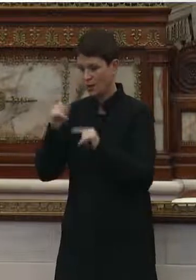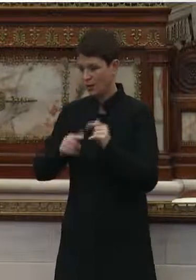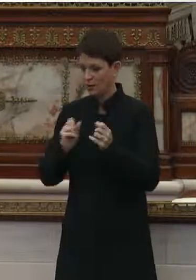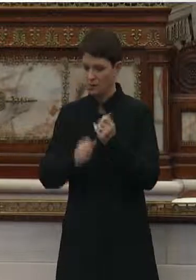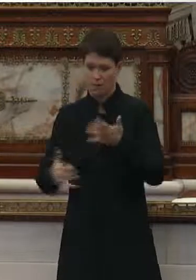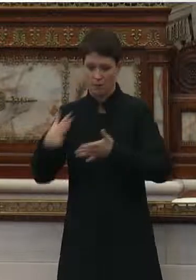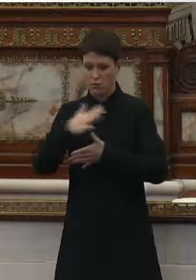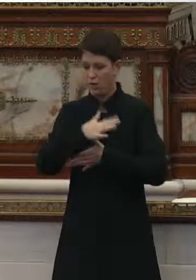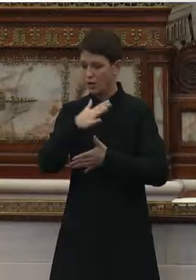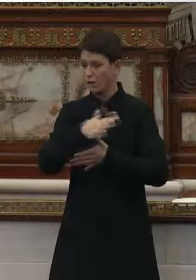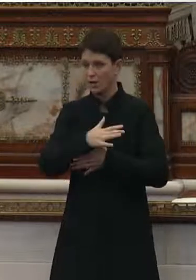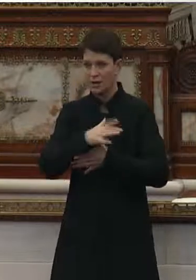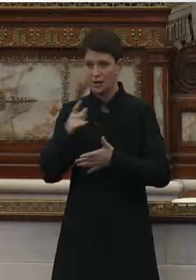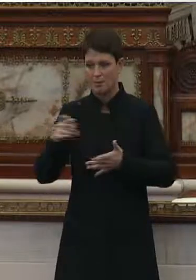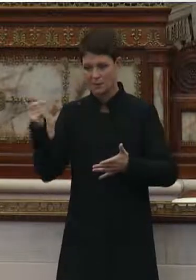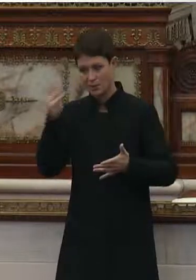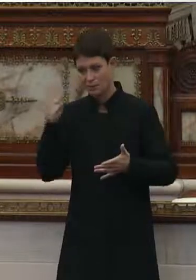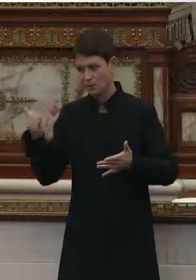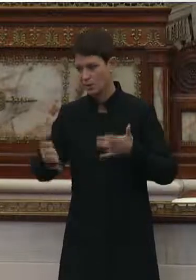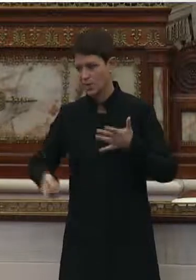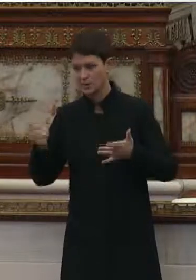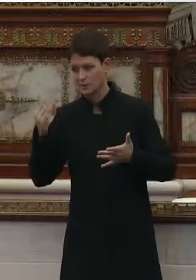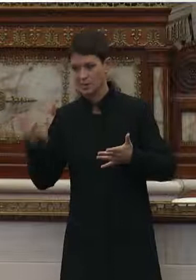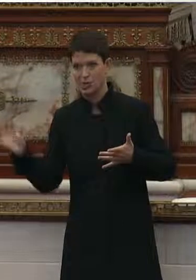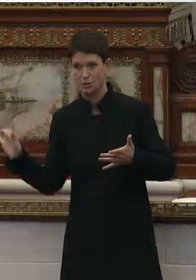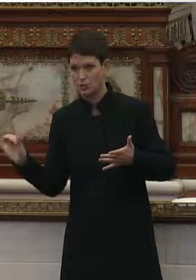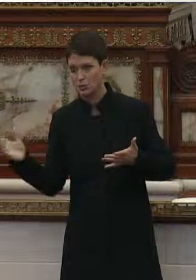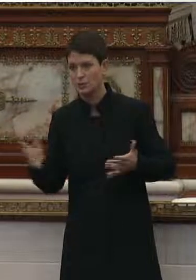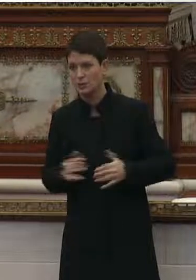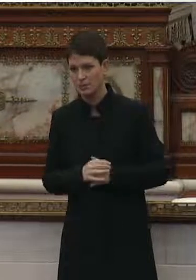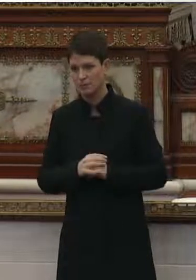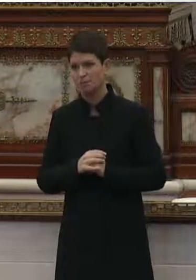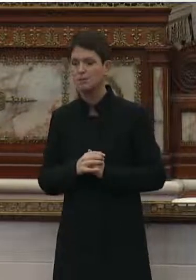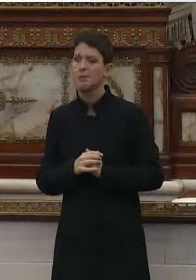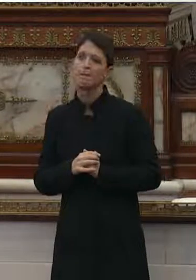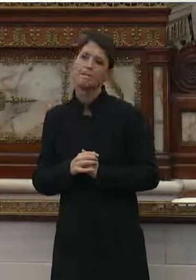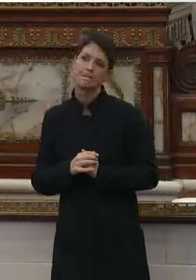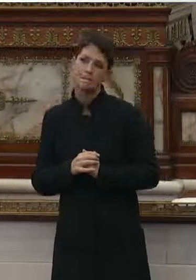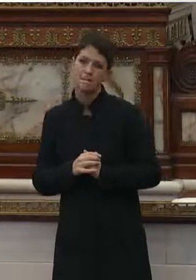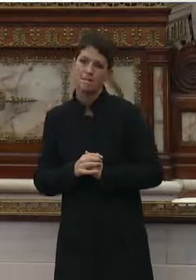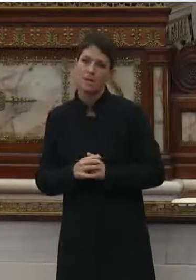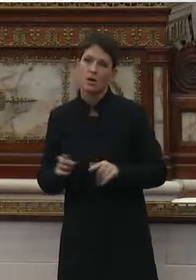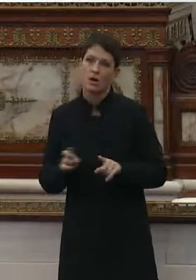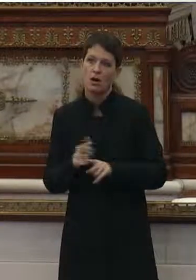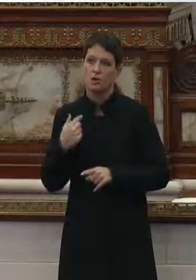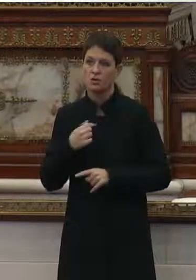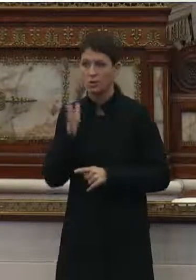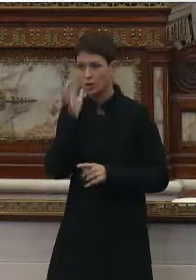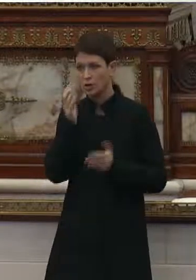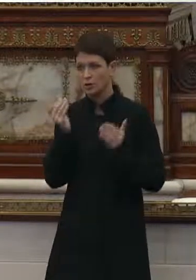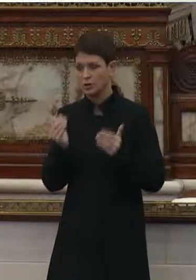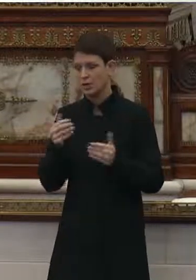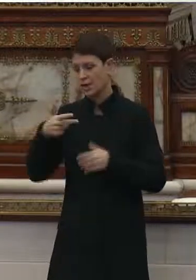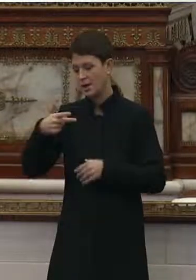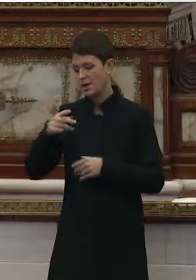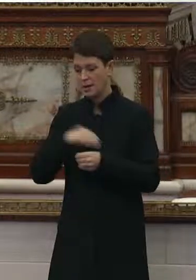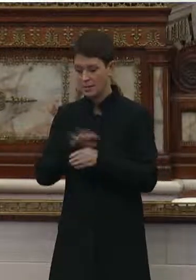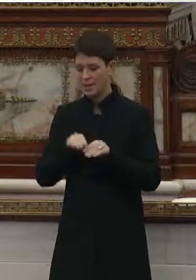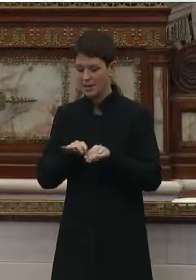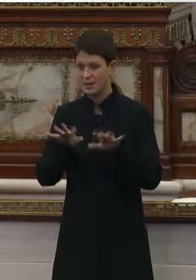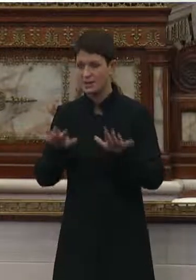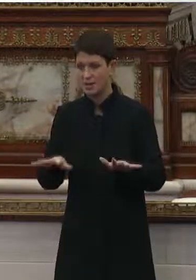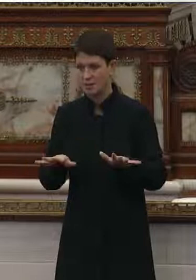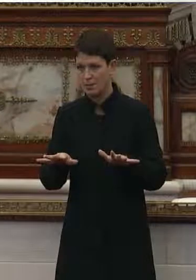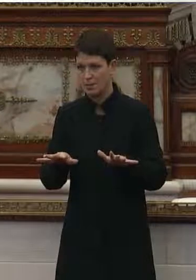a priority in its COVID response. And as we've also heard today, the pandemic has laid